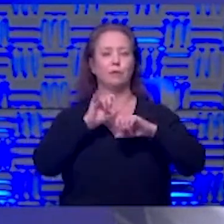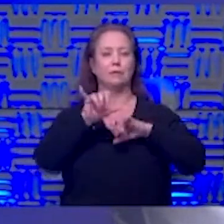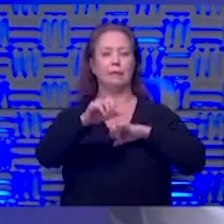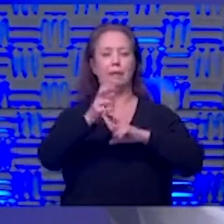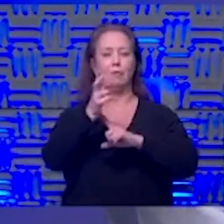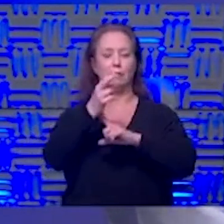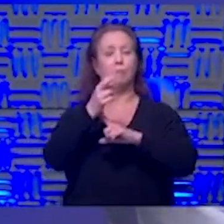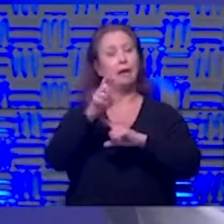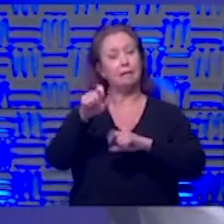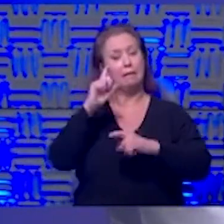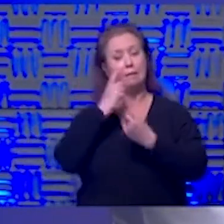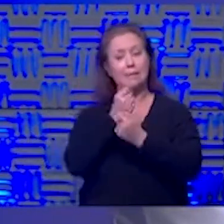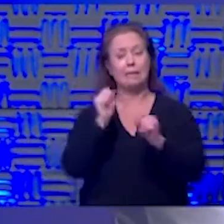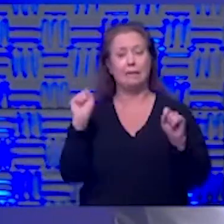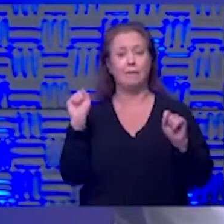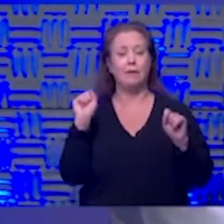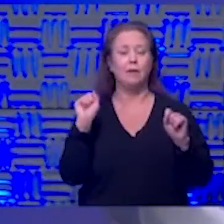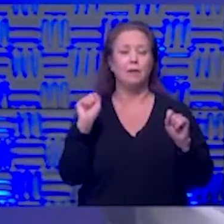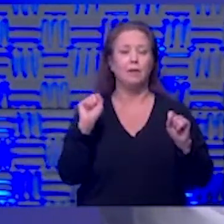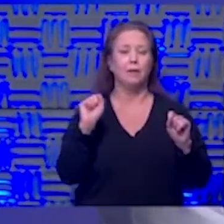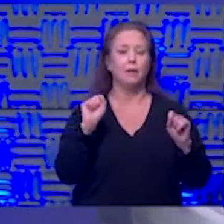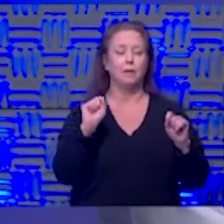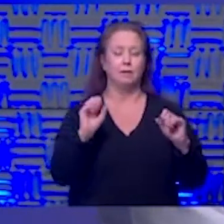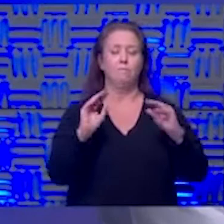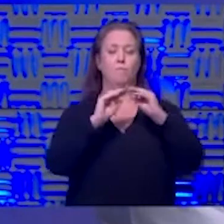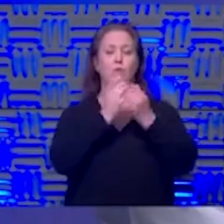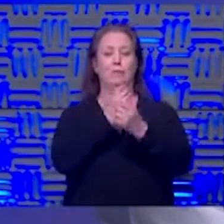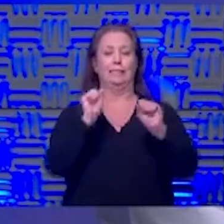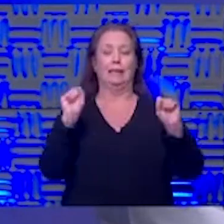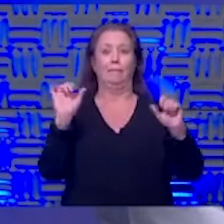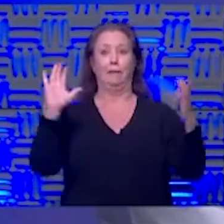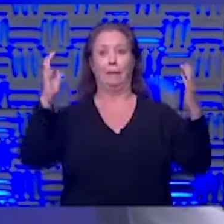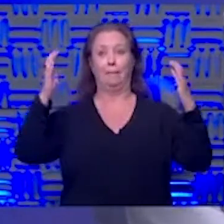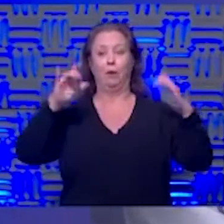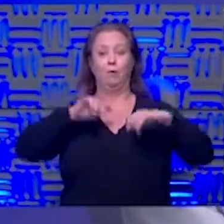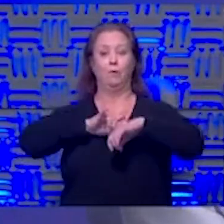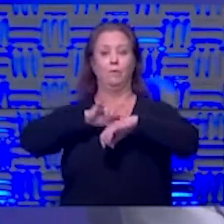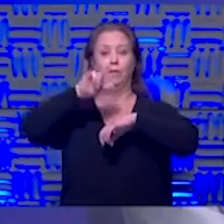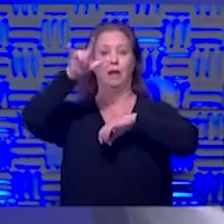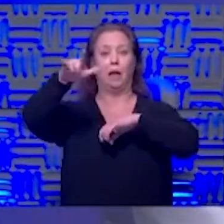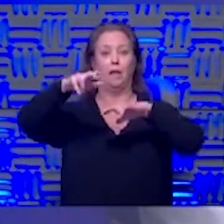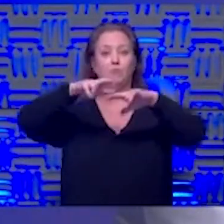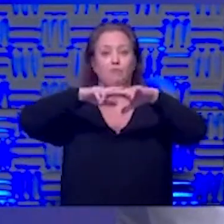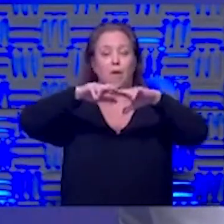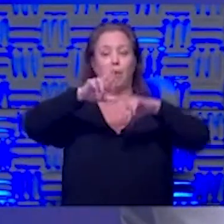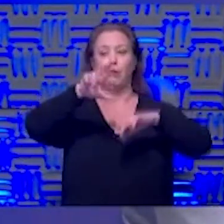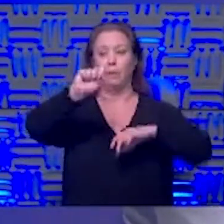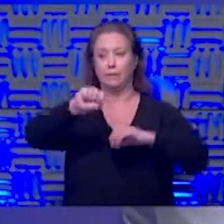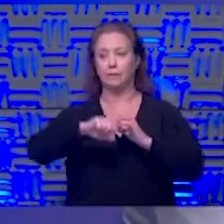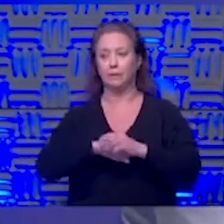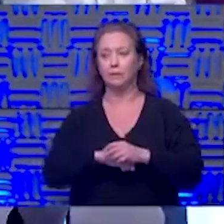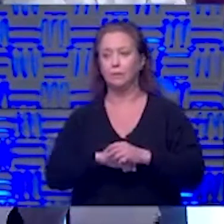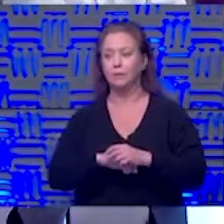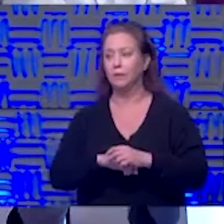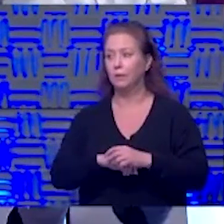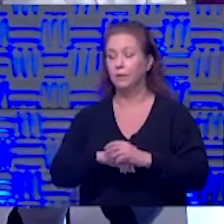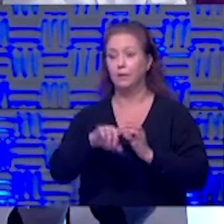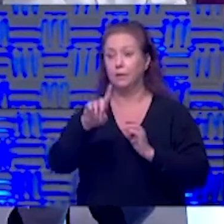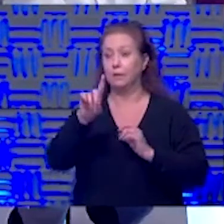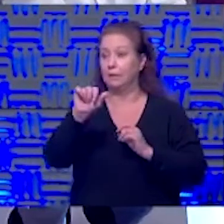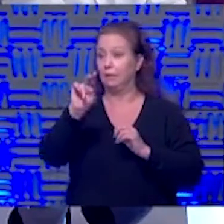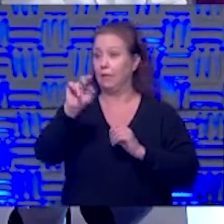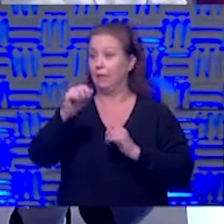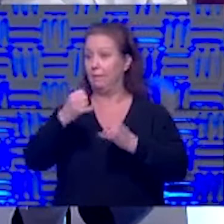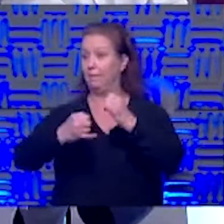i think it could be done safely certainly much more safe than say flight train or bus or anything of that nature so dana final